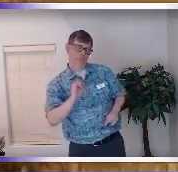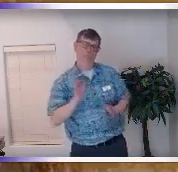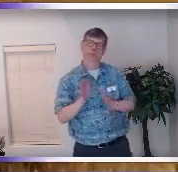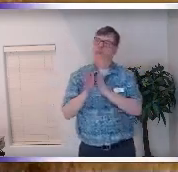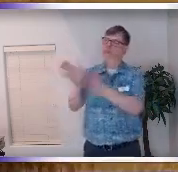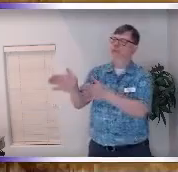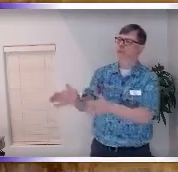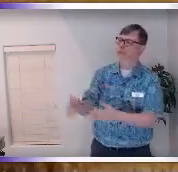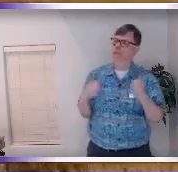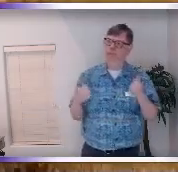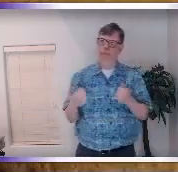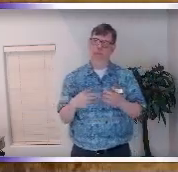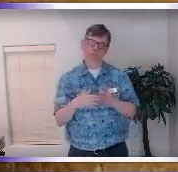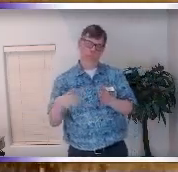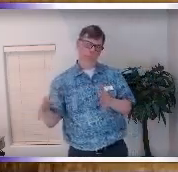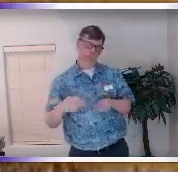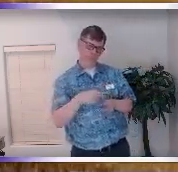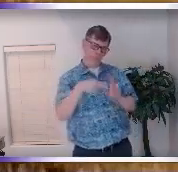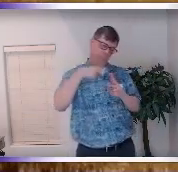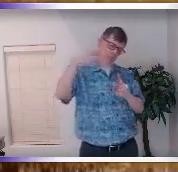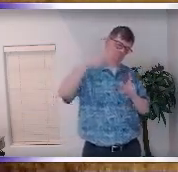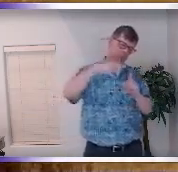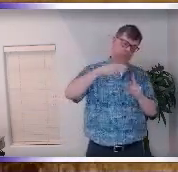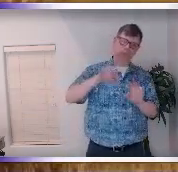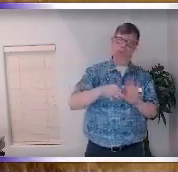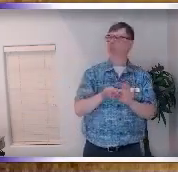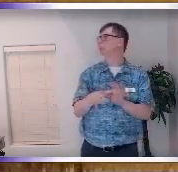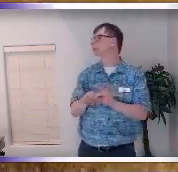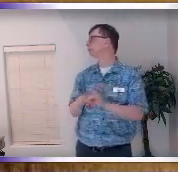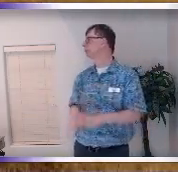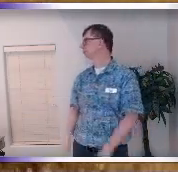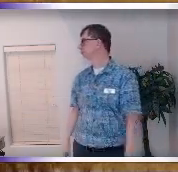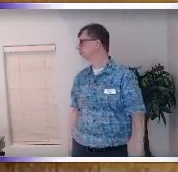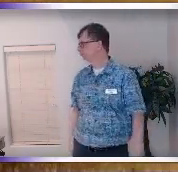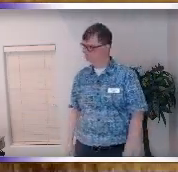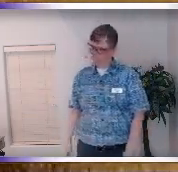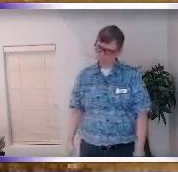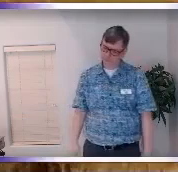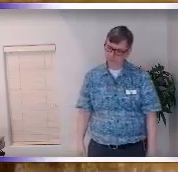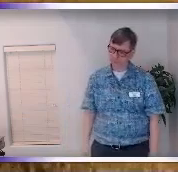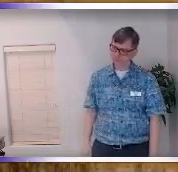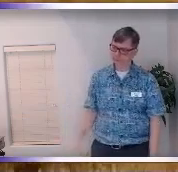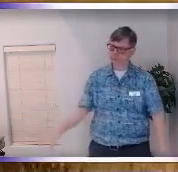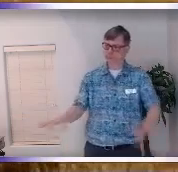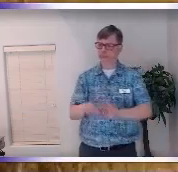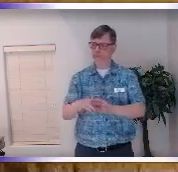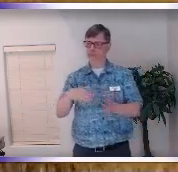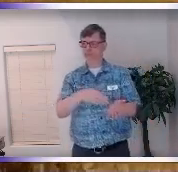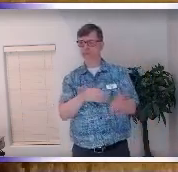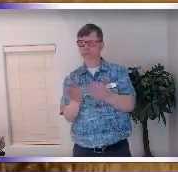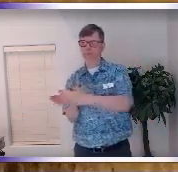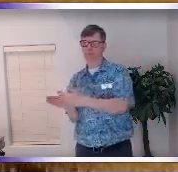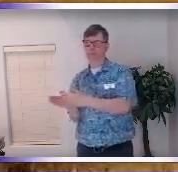driving to Prescott is the easiest thing there is to do and my husband I do an invocation and my husband's like just turn the car